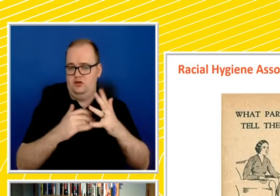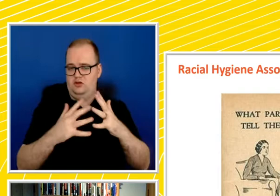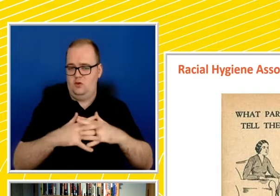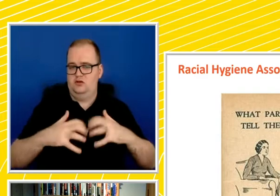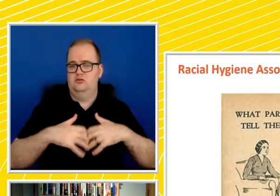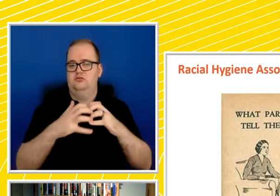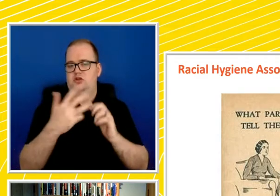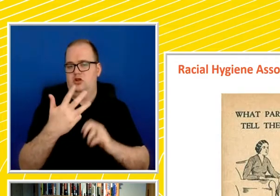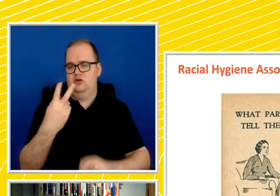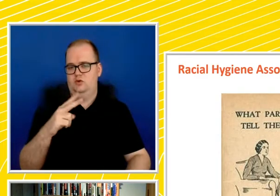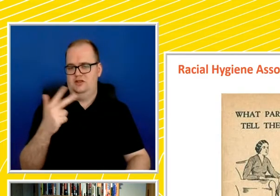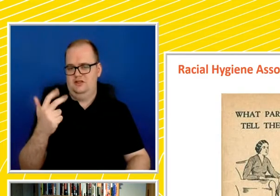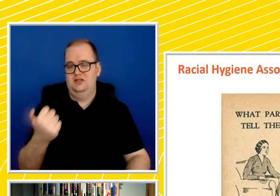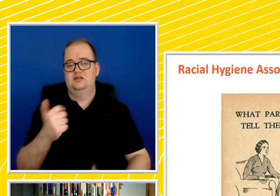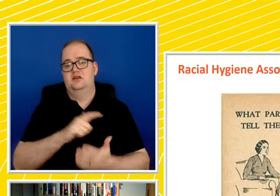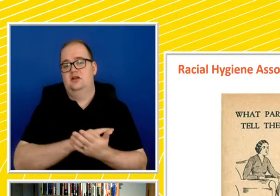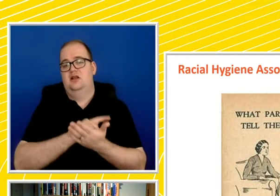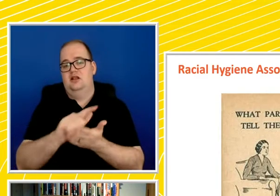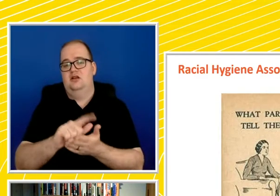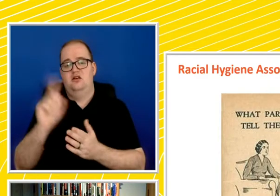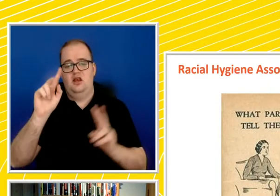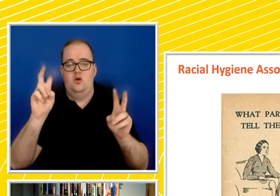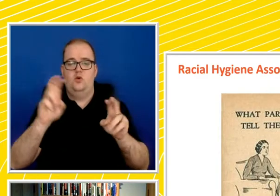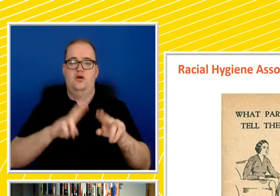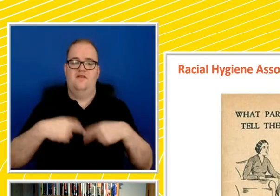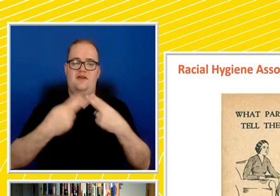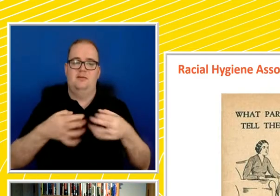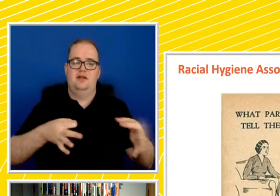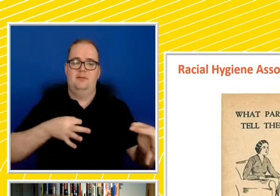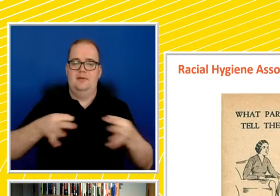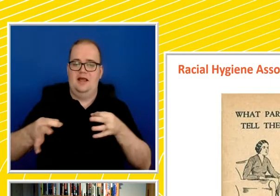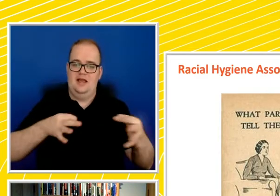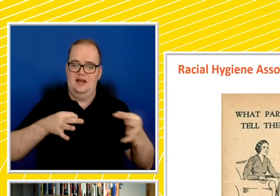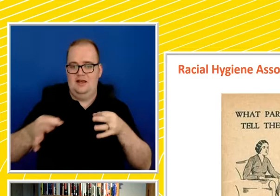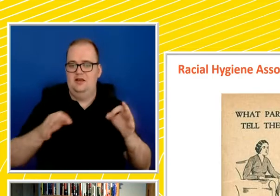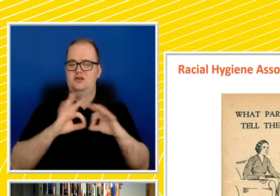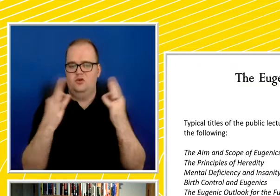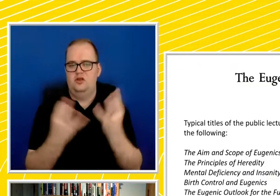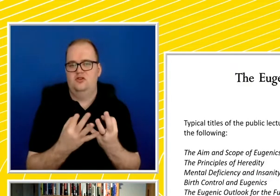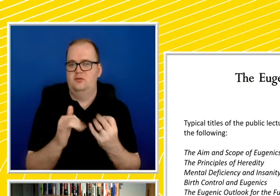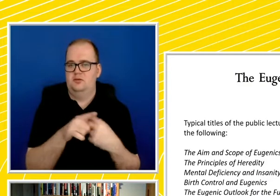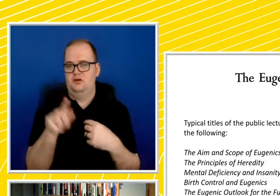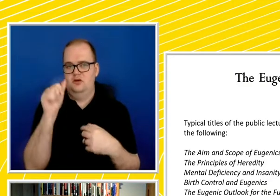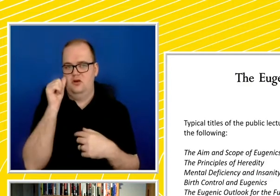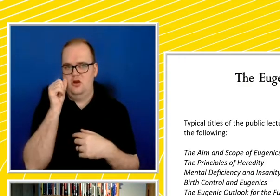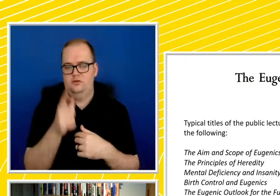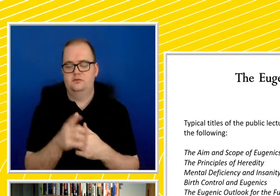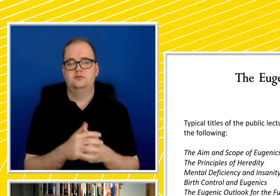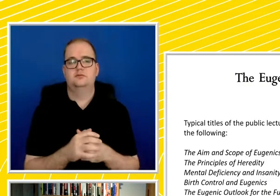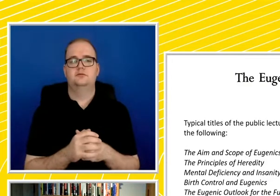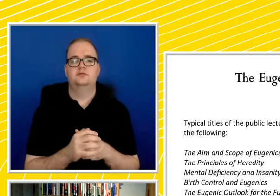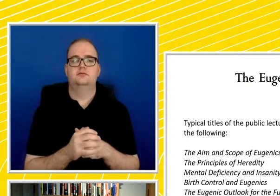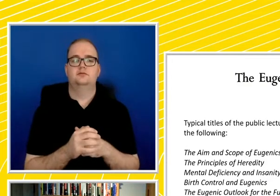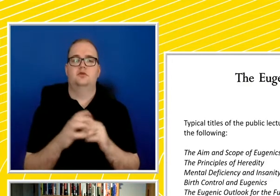renamed. It's now the Family Planning Association, which many are probably aware of. The Eugenic